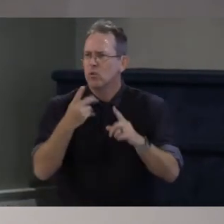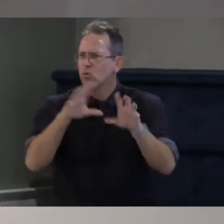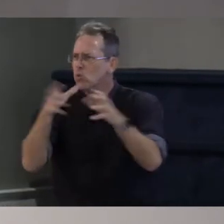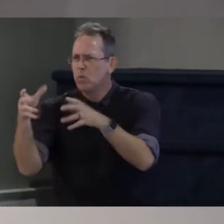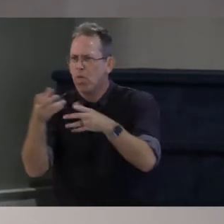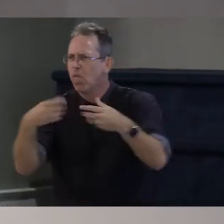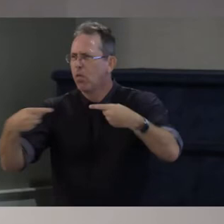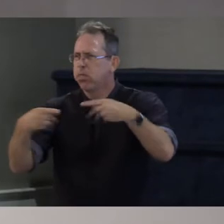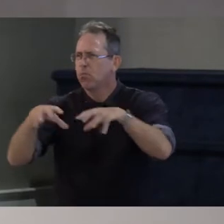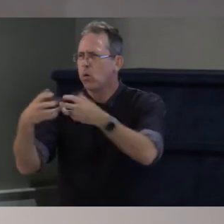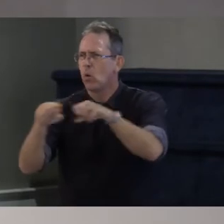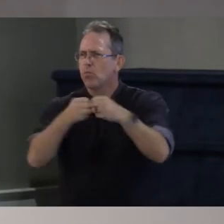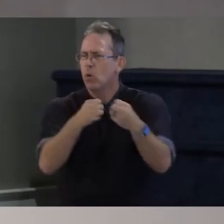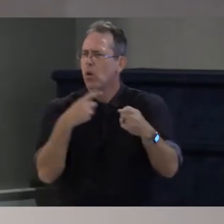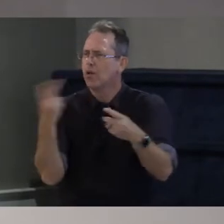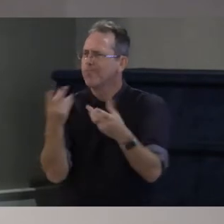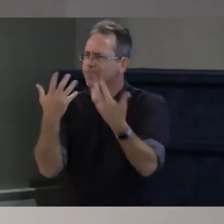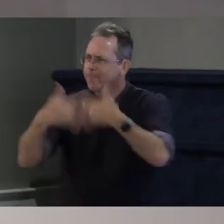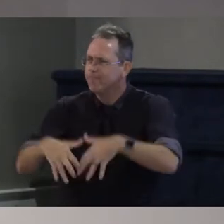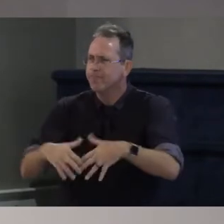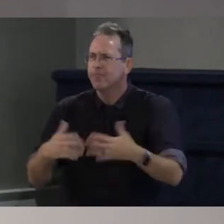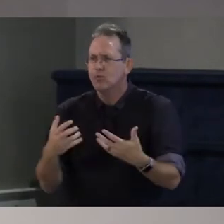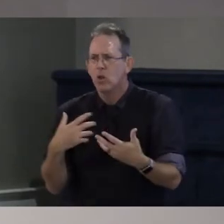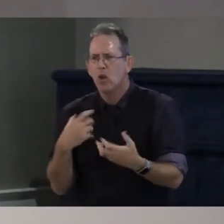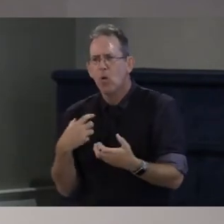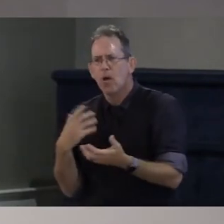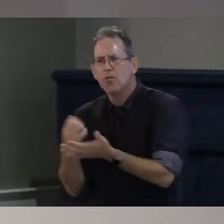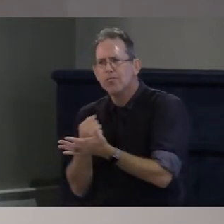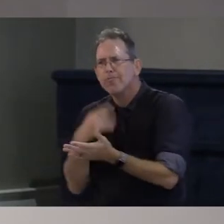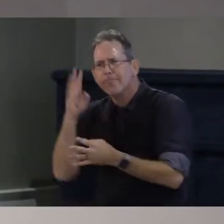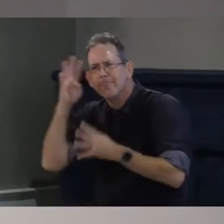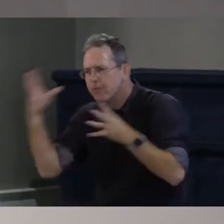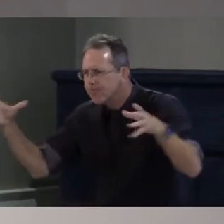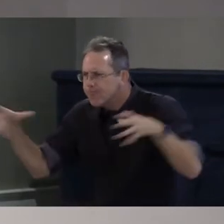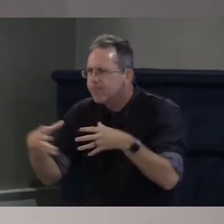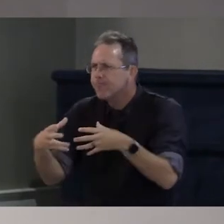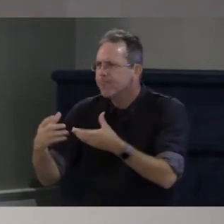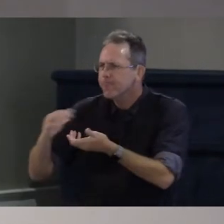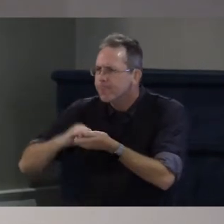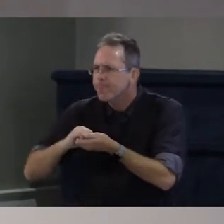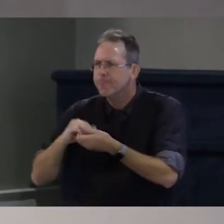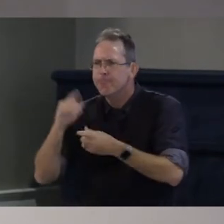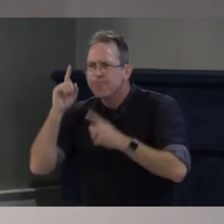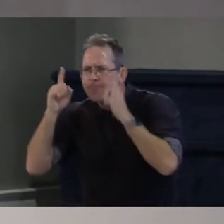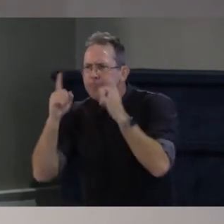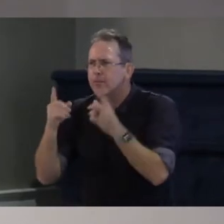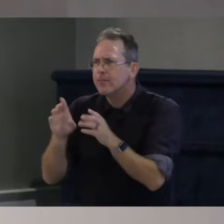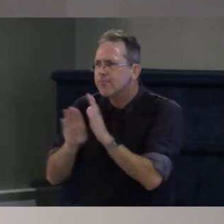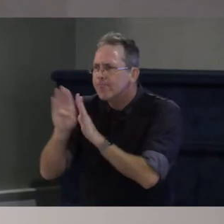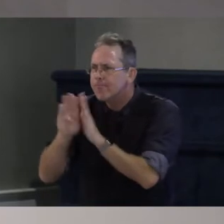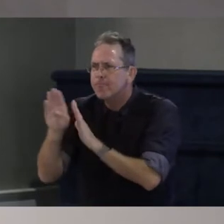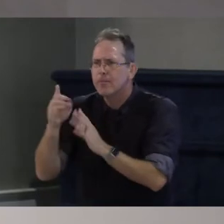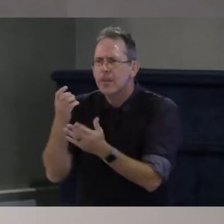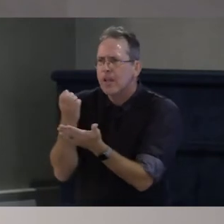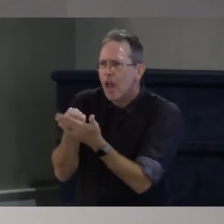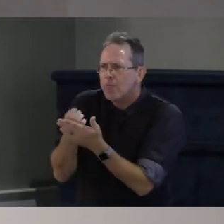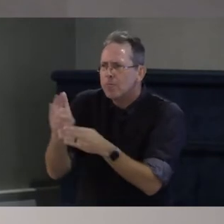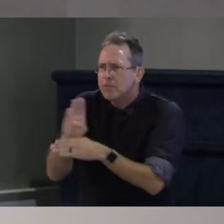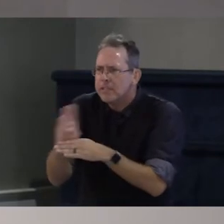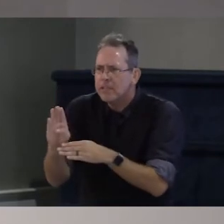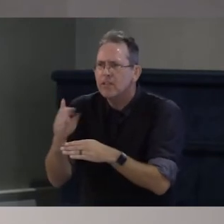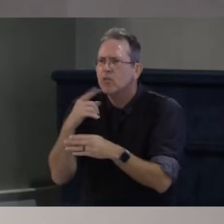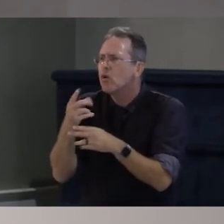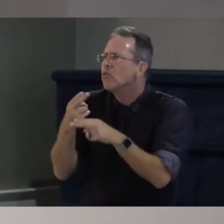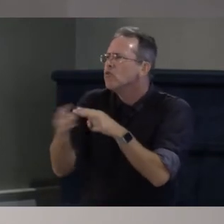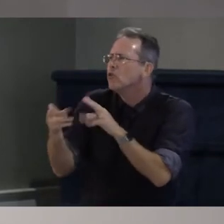flourishing creative expression and it's not an economy built around securing short-term profits for a